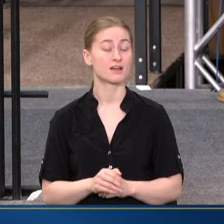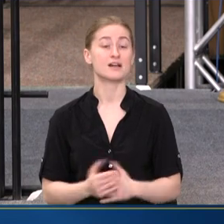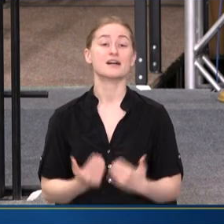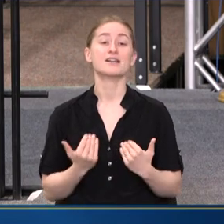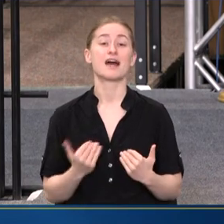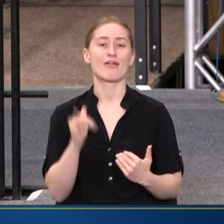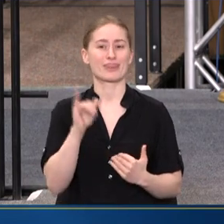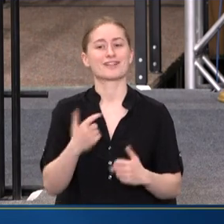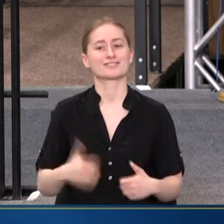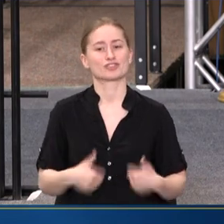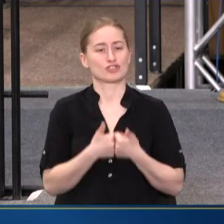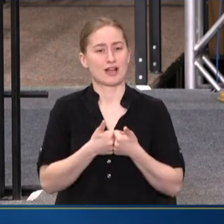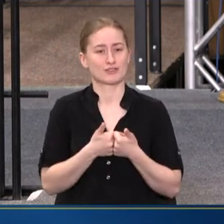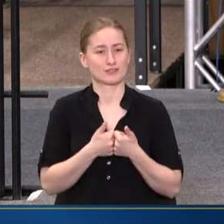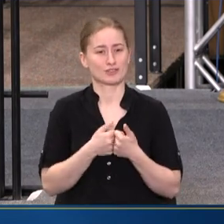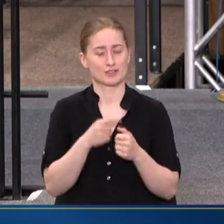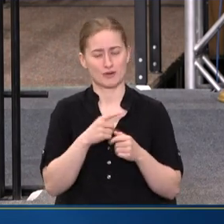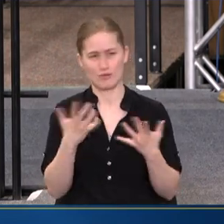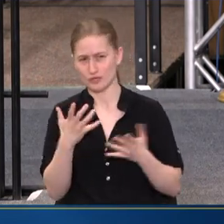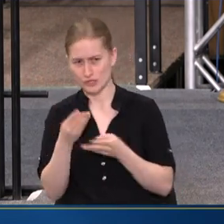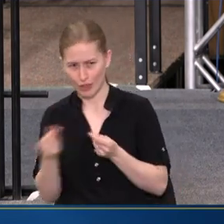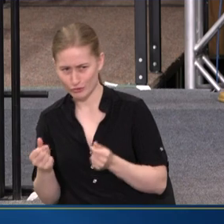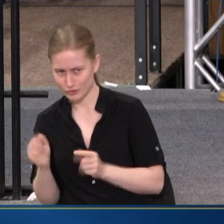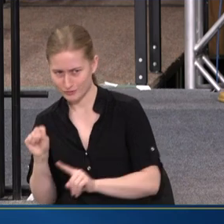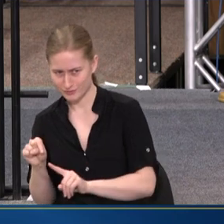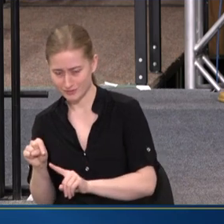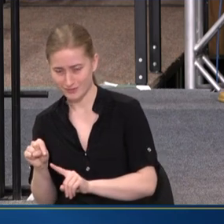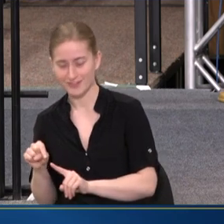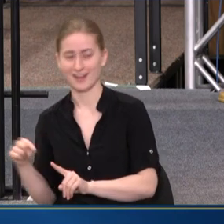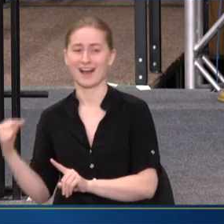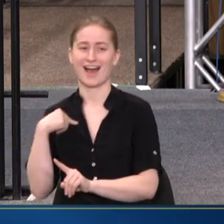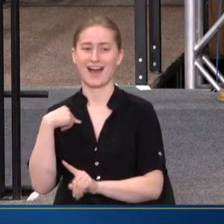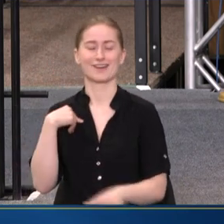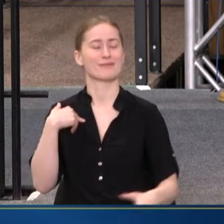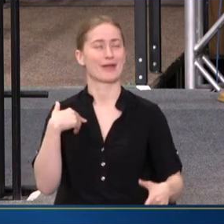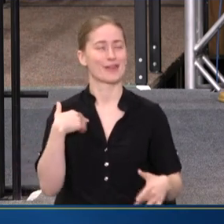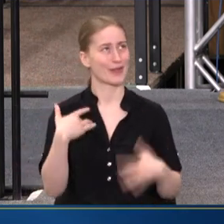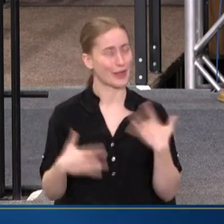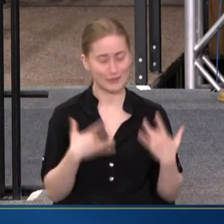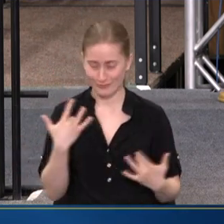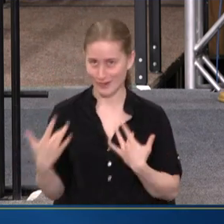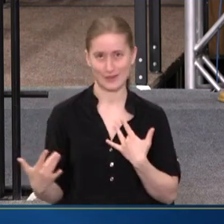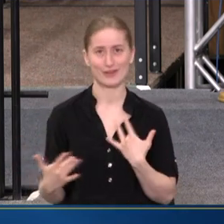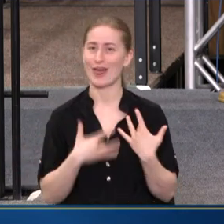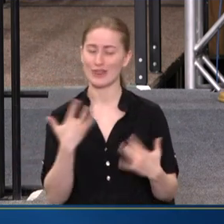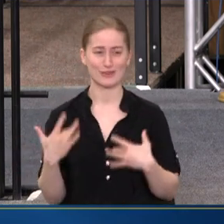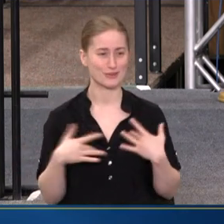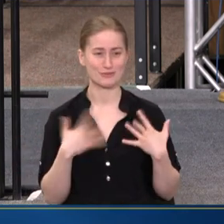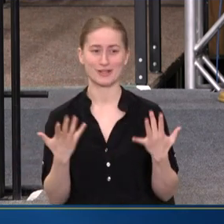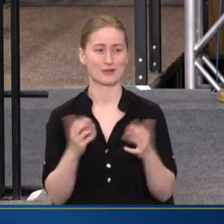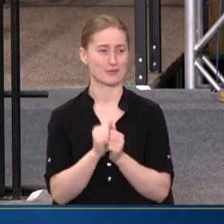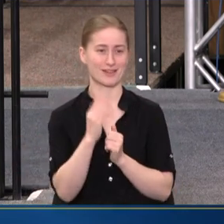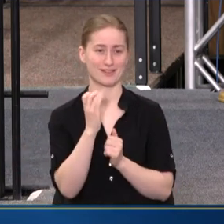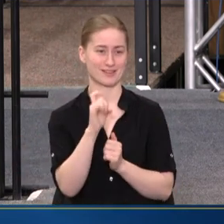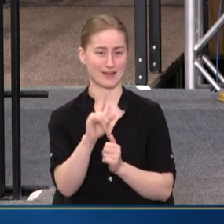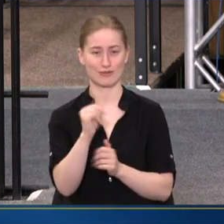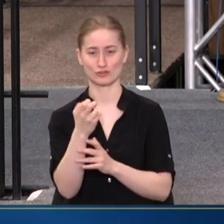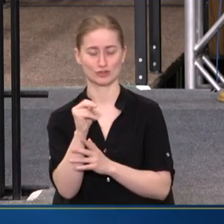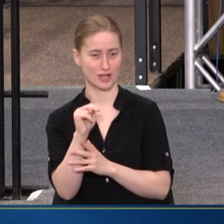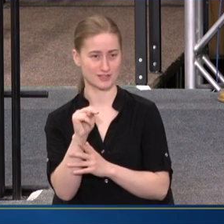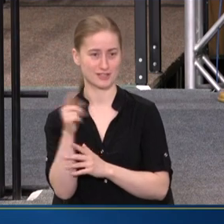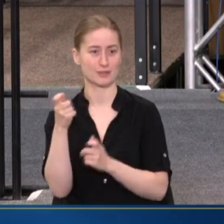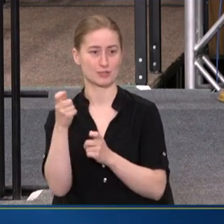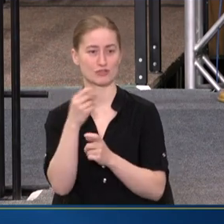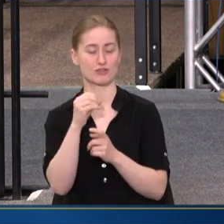THE CHALLENGE. HERE'S THE SOLUTION. I AM THRILLED, THRILLED TO BE HERE WITH CAROL JOHNSON, THE ADMINISTRATOR OF